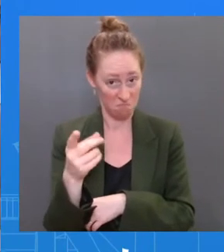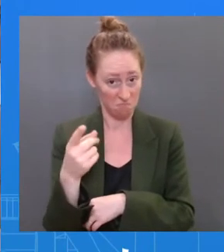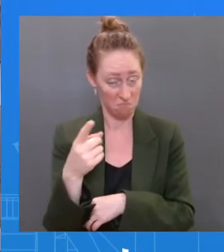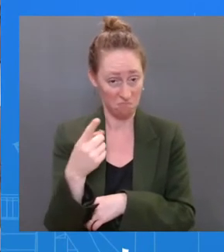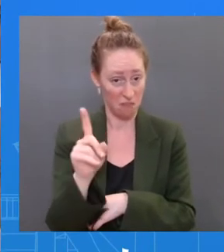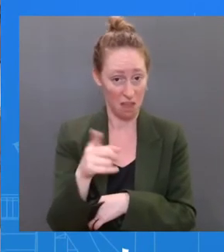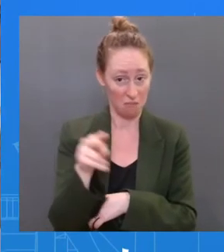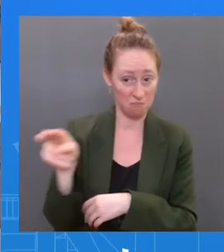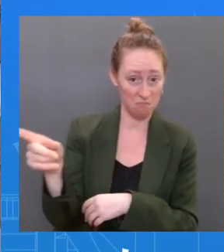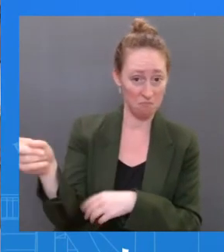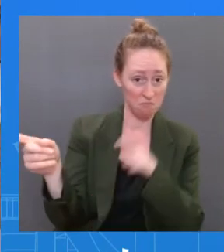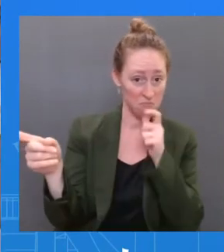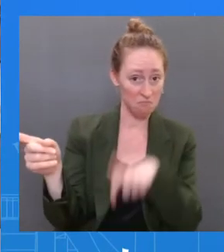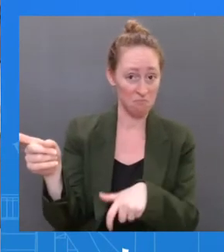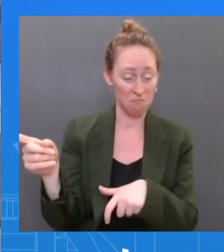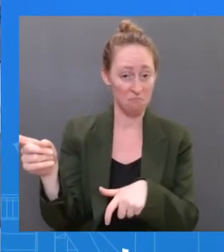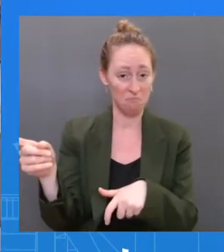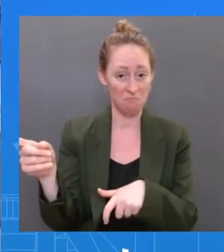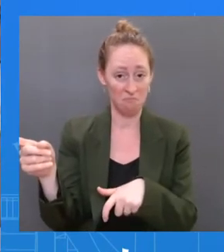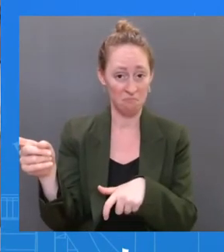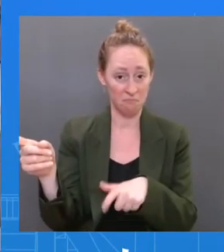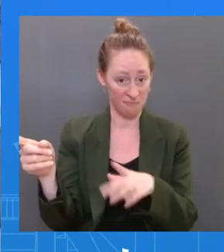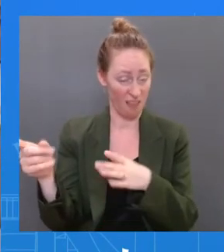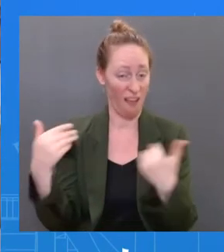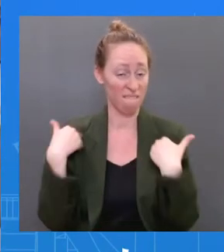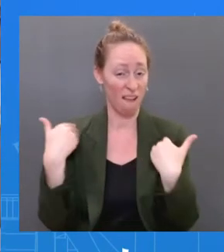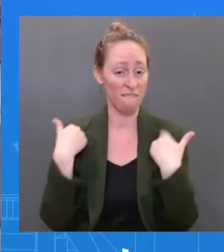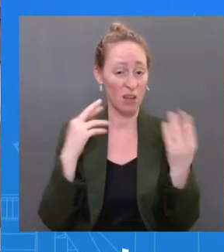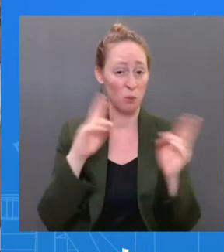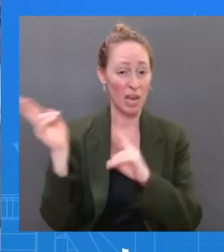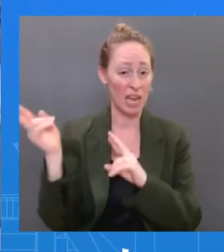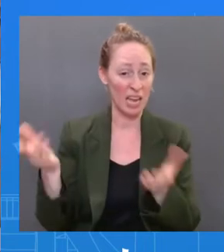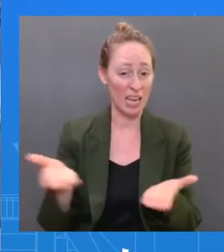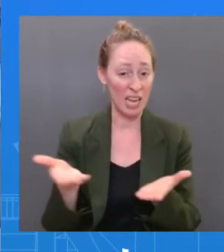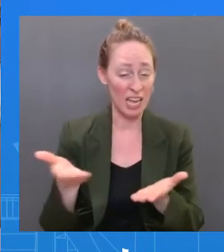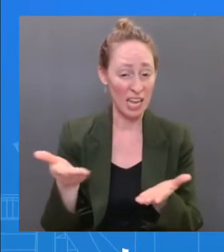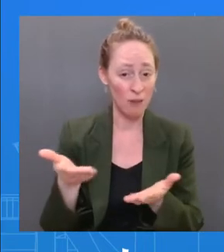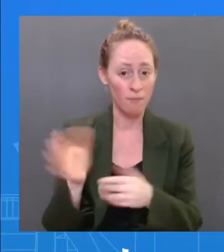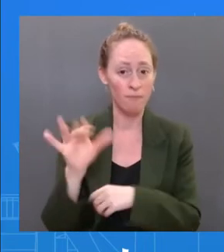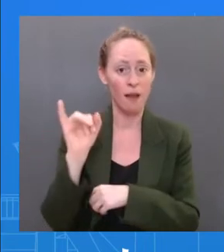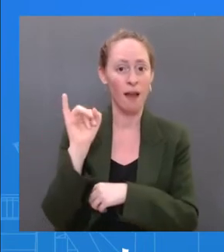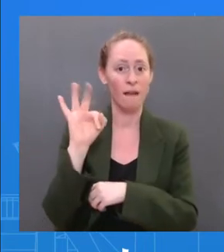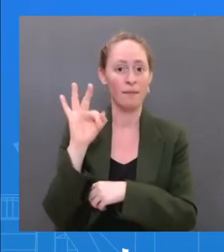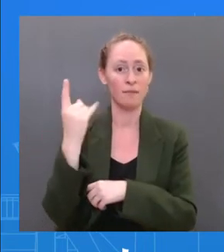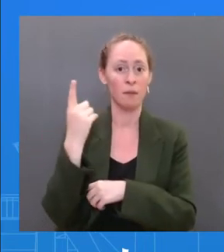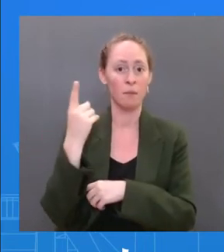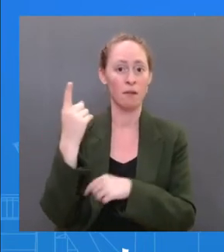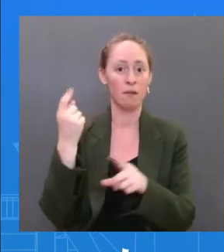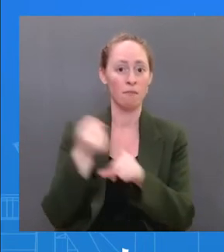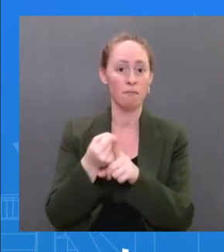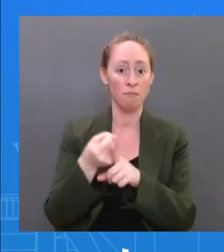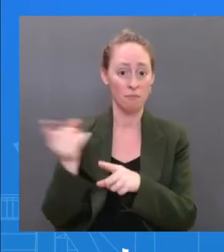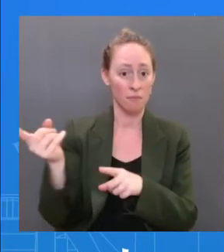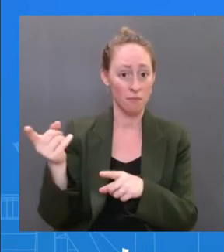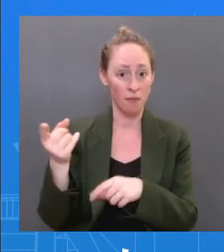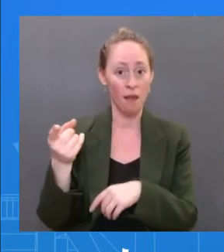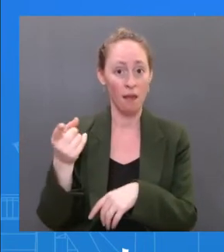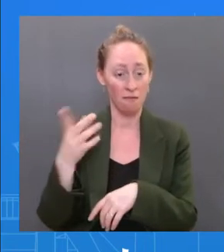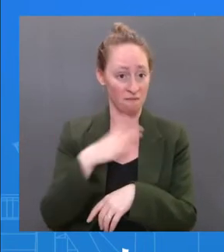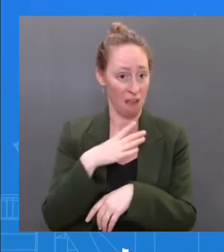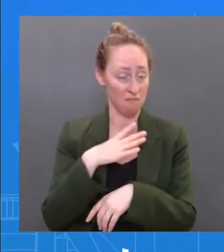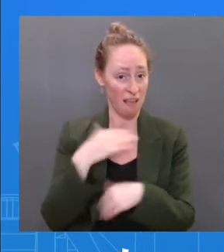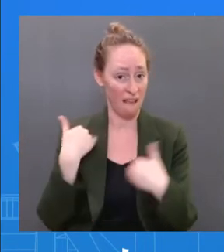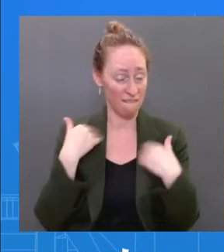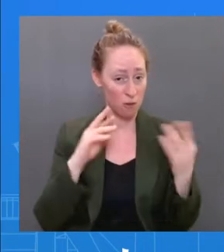for anything that may come and protect the President's health? Mr. What I can say is the President is right now working comfortably